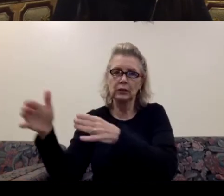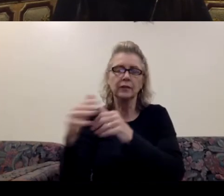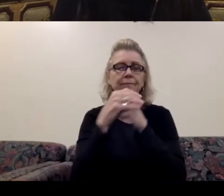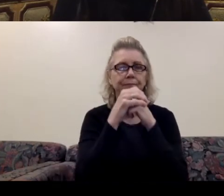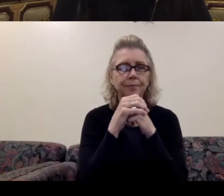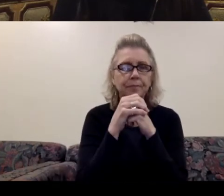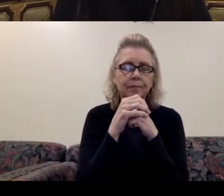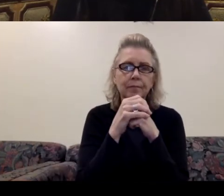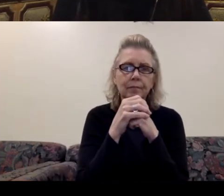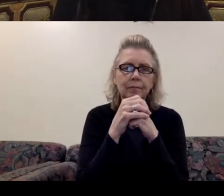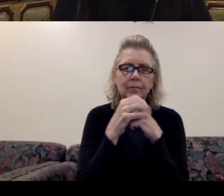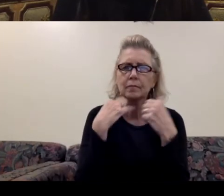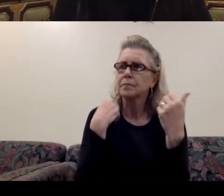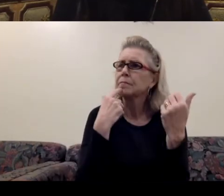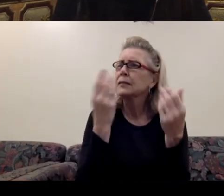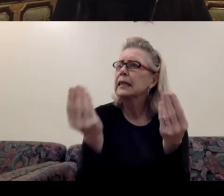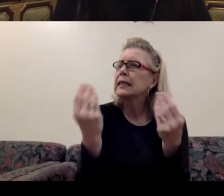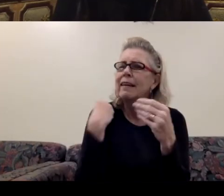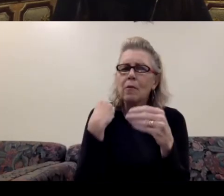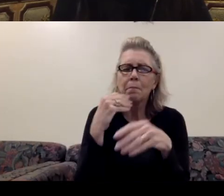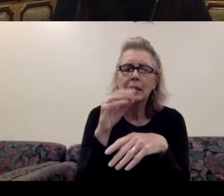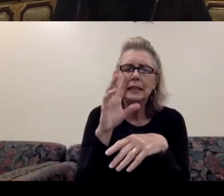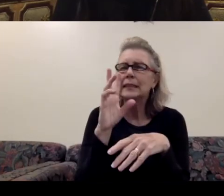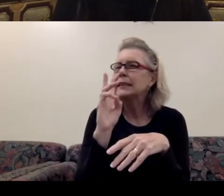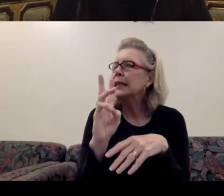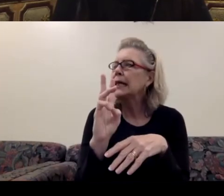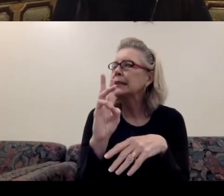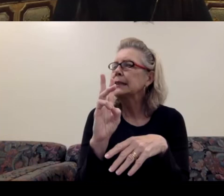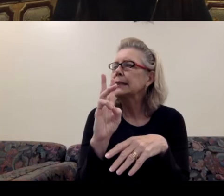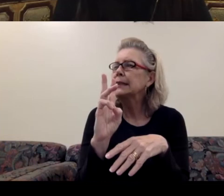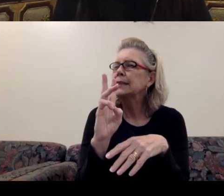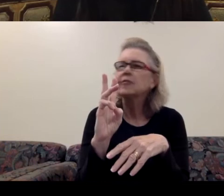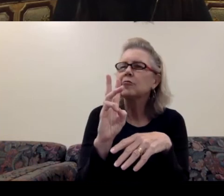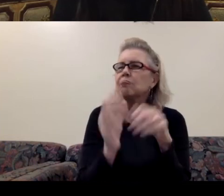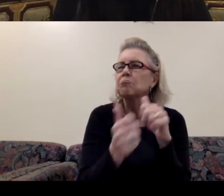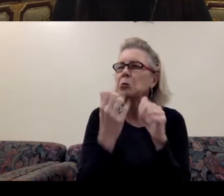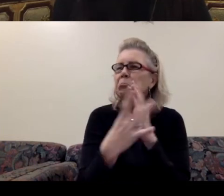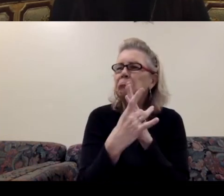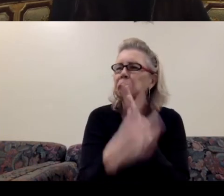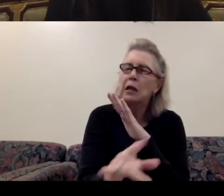Like I said, give me the six, six greatest sweeper drivers in New York.